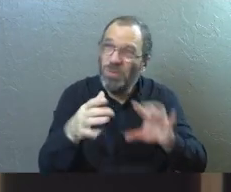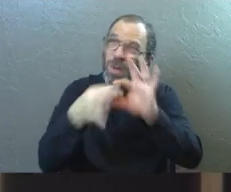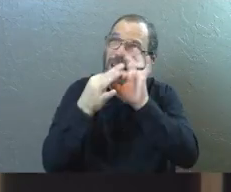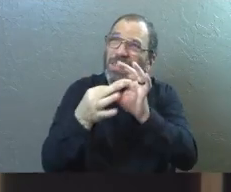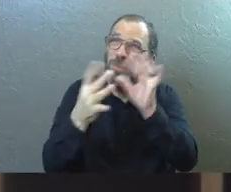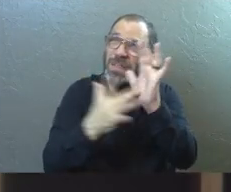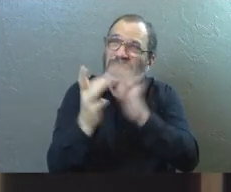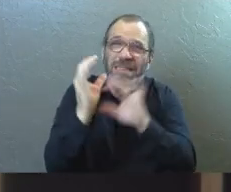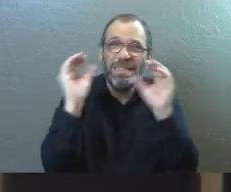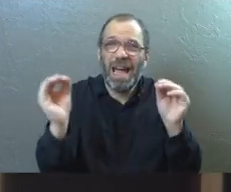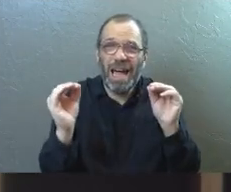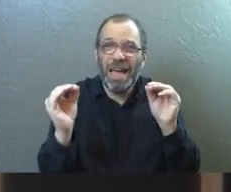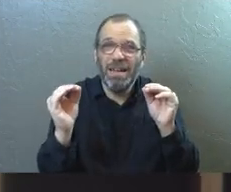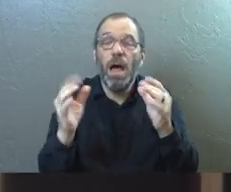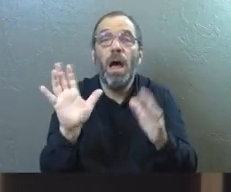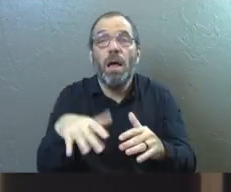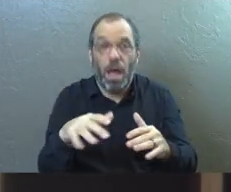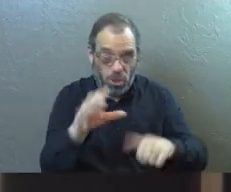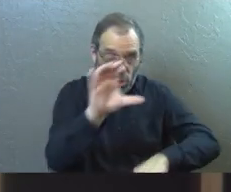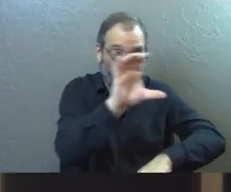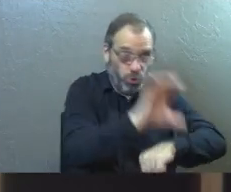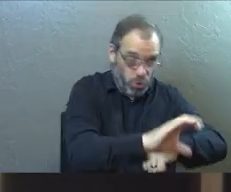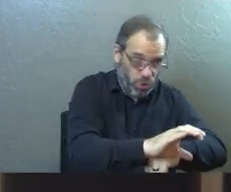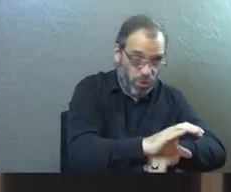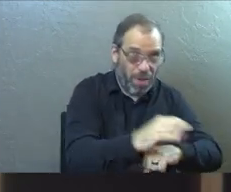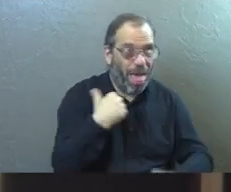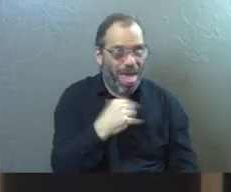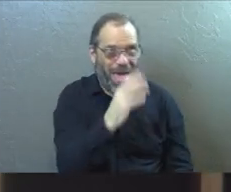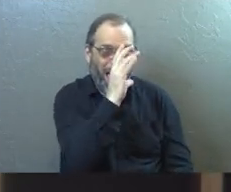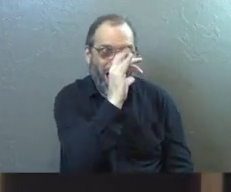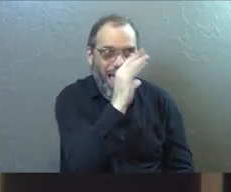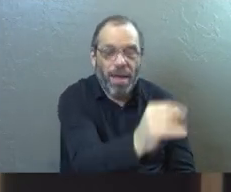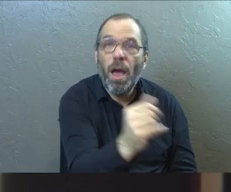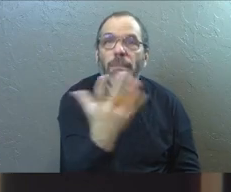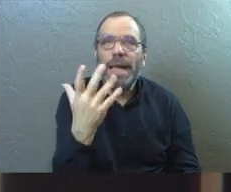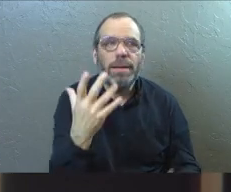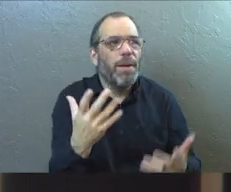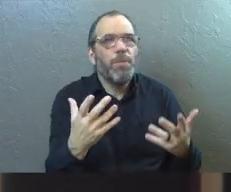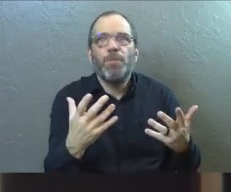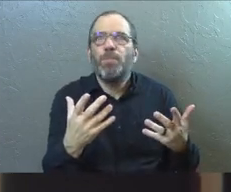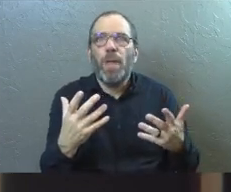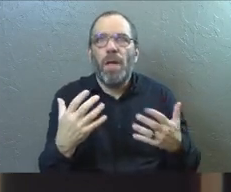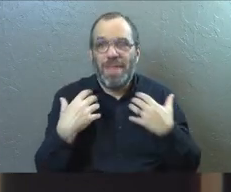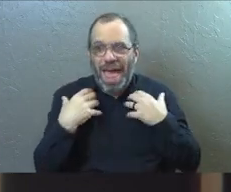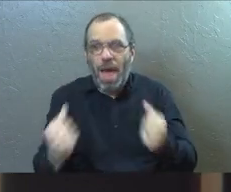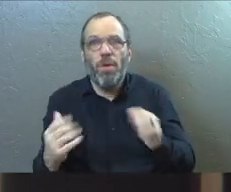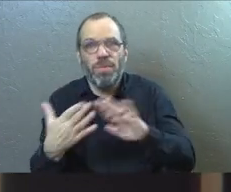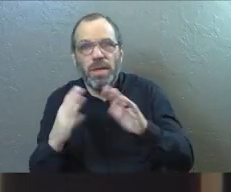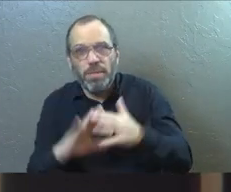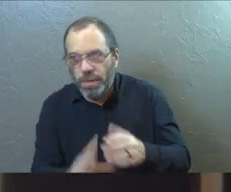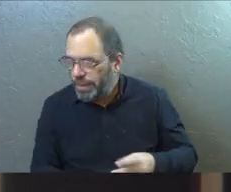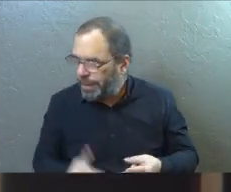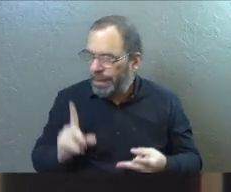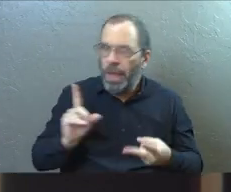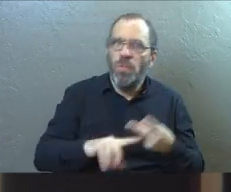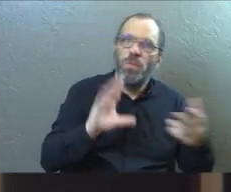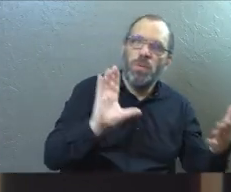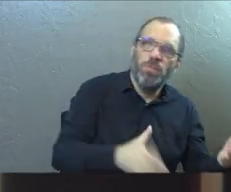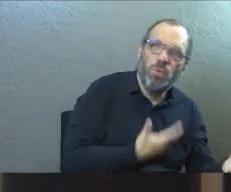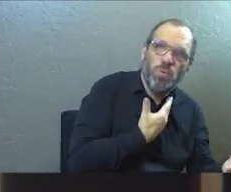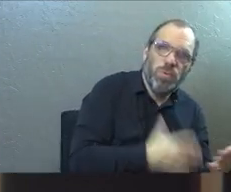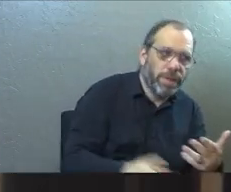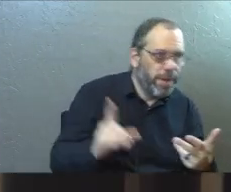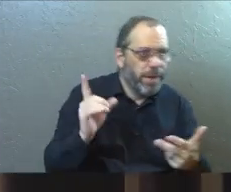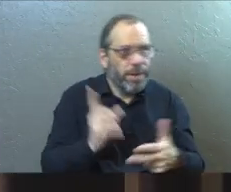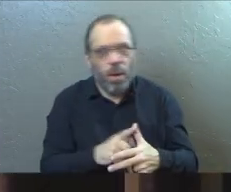Jesus. Because a lot of things about the church attracted us. Like we're attracted by the healthy community. We're attracted by the music. We're